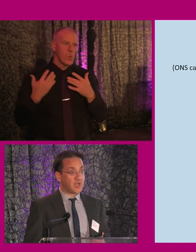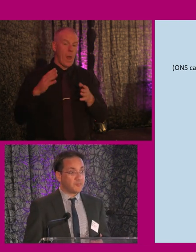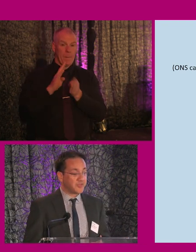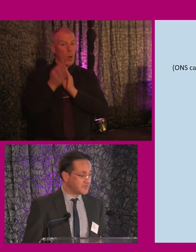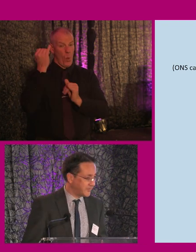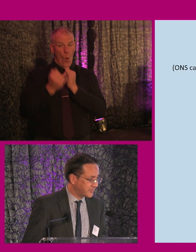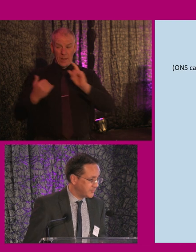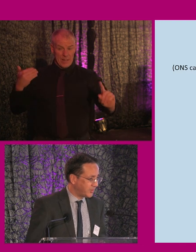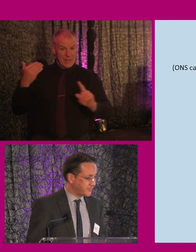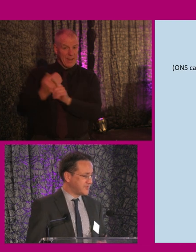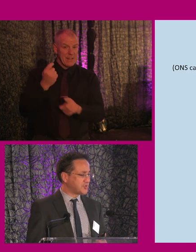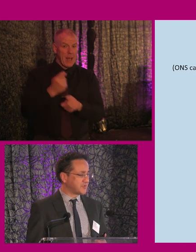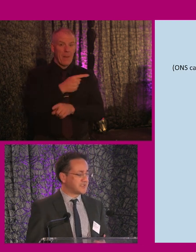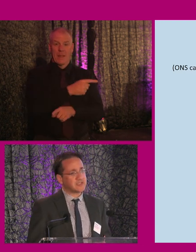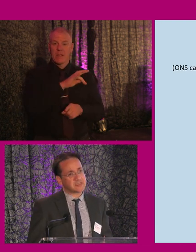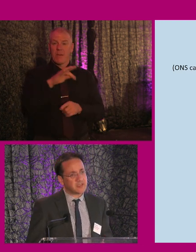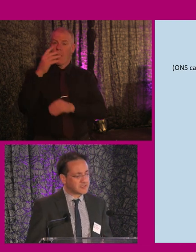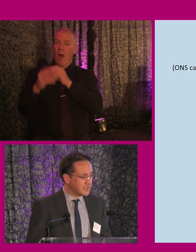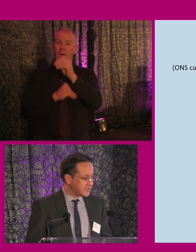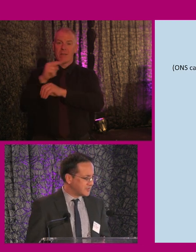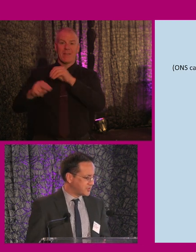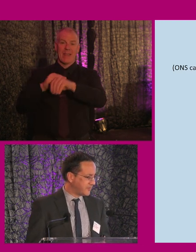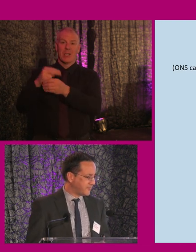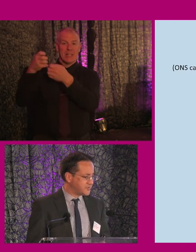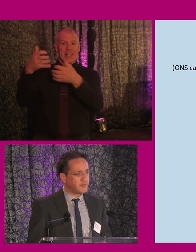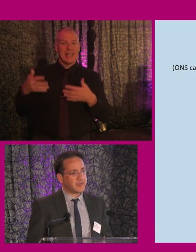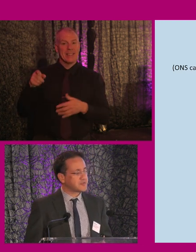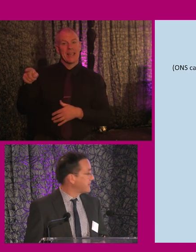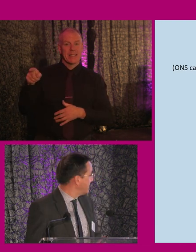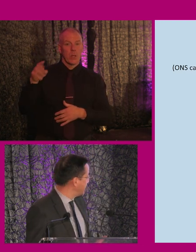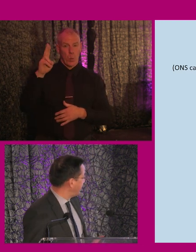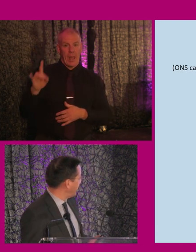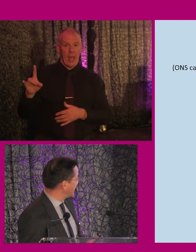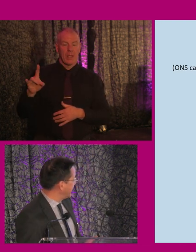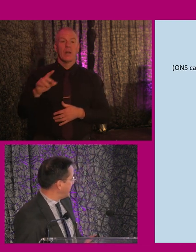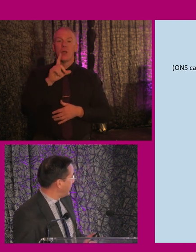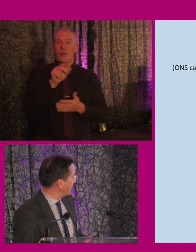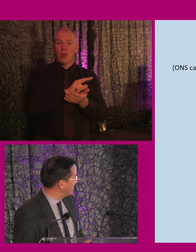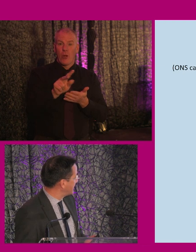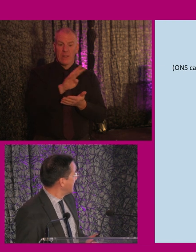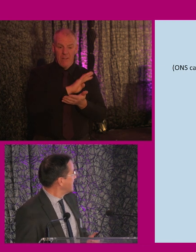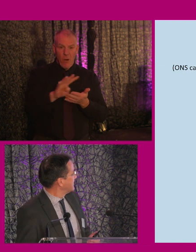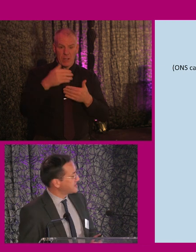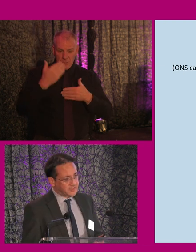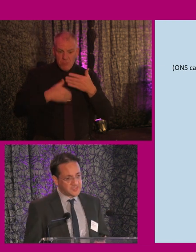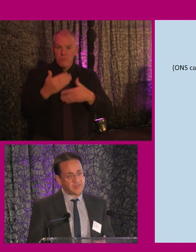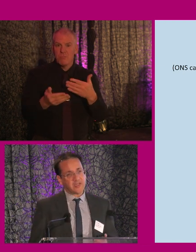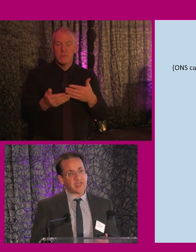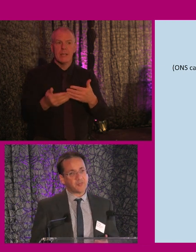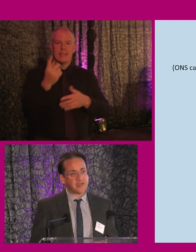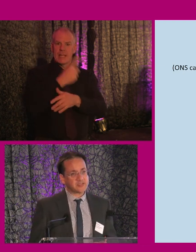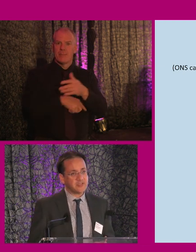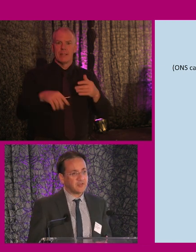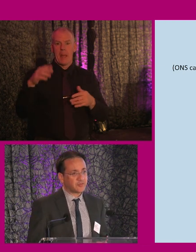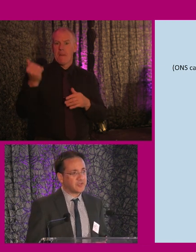over time. These are figures from the Office of National Statistics that show that from 2013-14 onwards, the disability pay